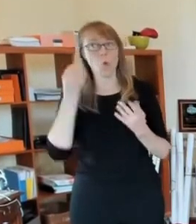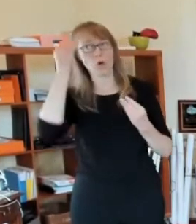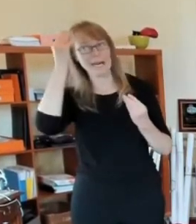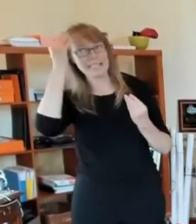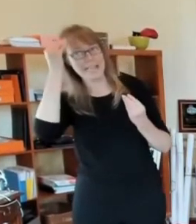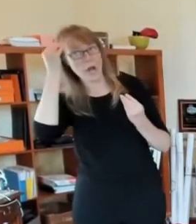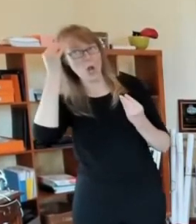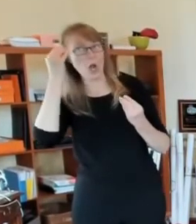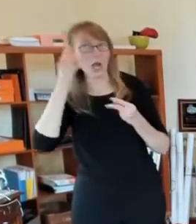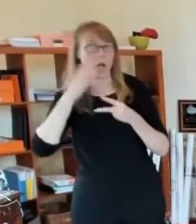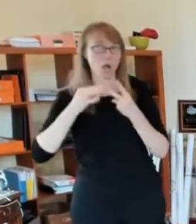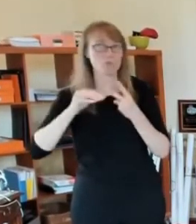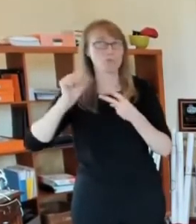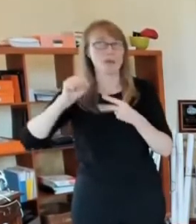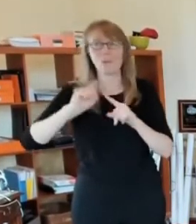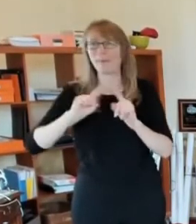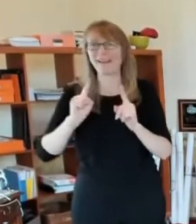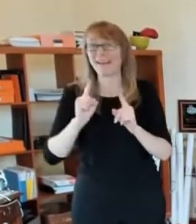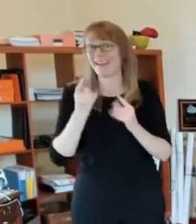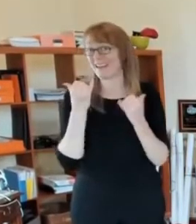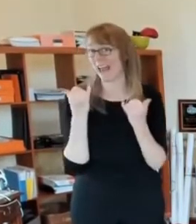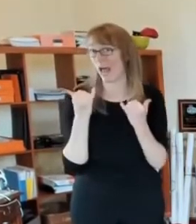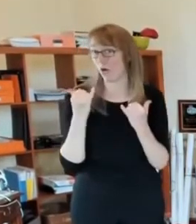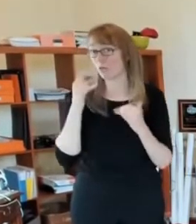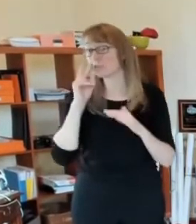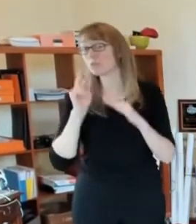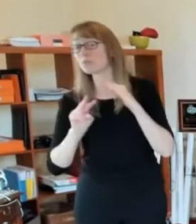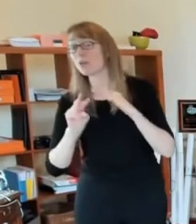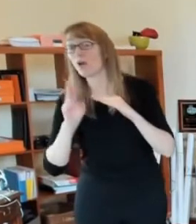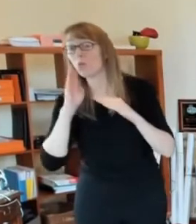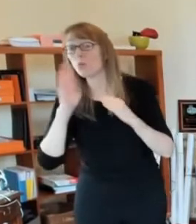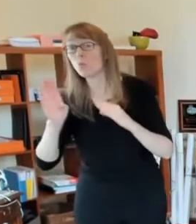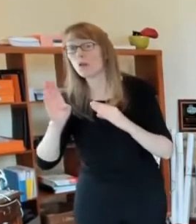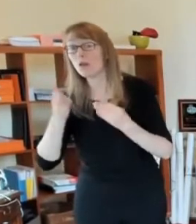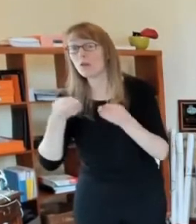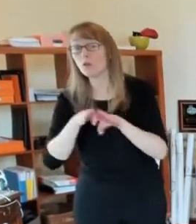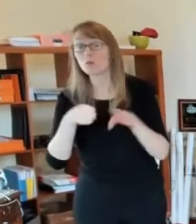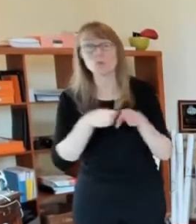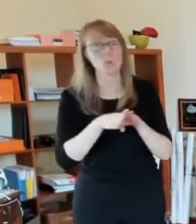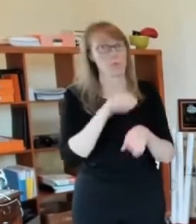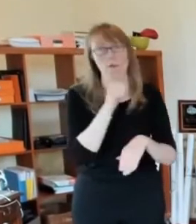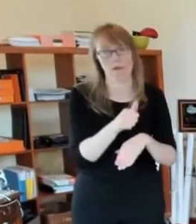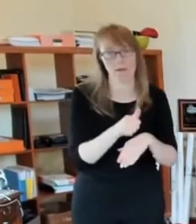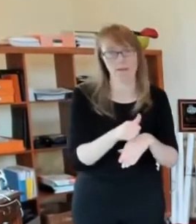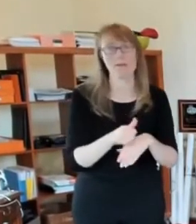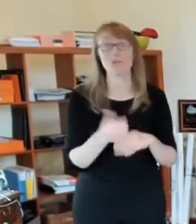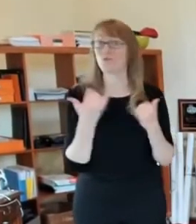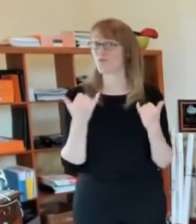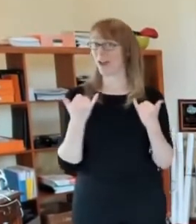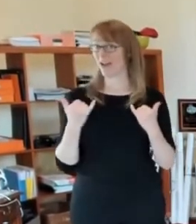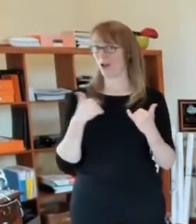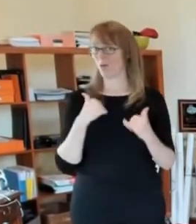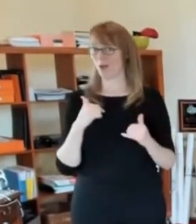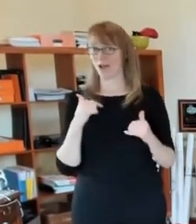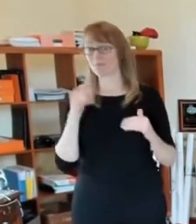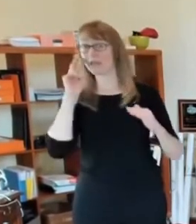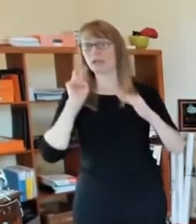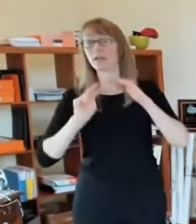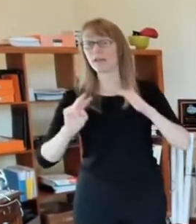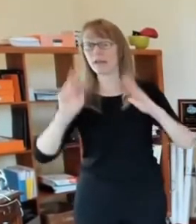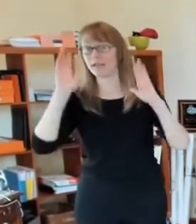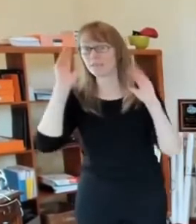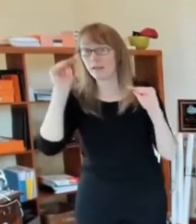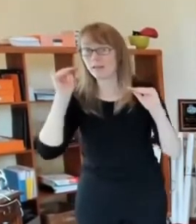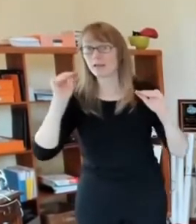not predicting that that's going to happen right now. What I'm predicting this is Right now is that more and more people are going to wear masks. More and more people are going to